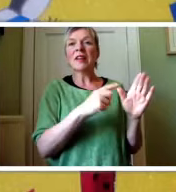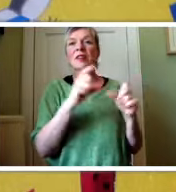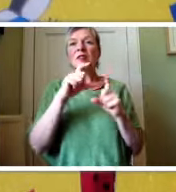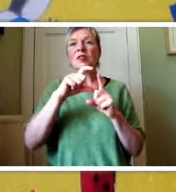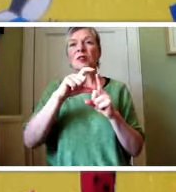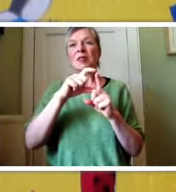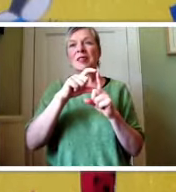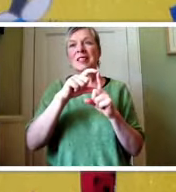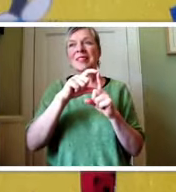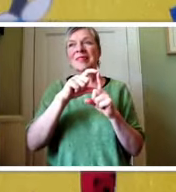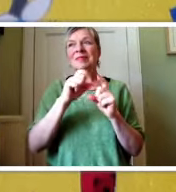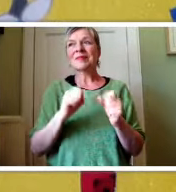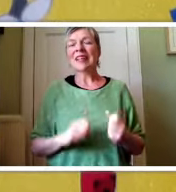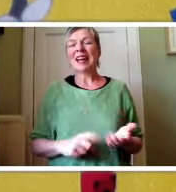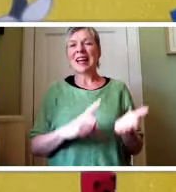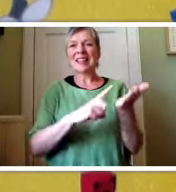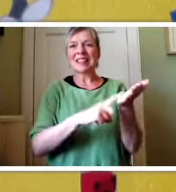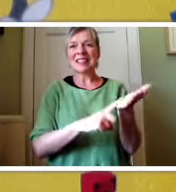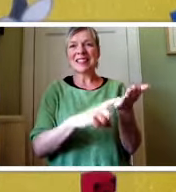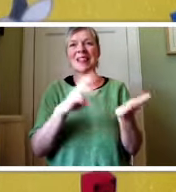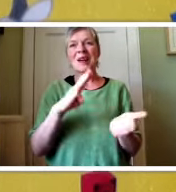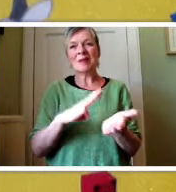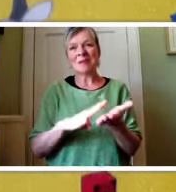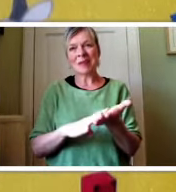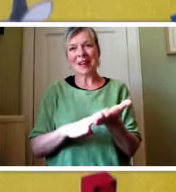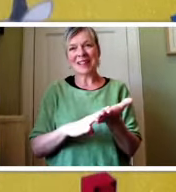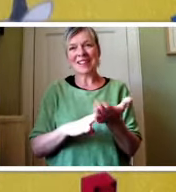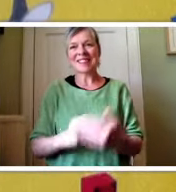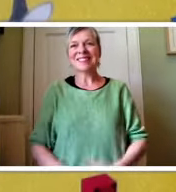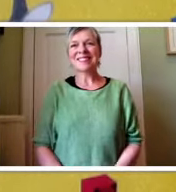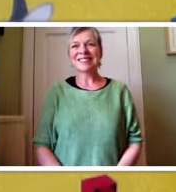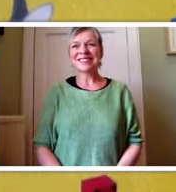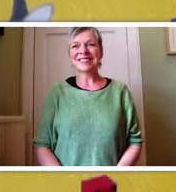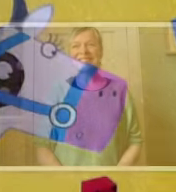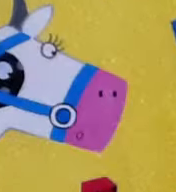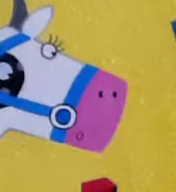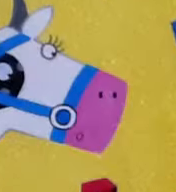Julia Donaldson and Lydia Monks.